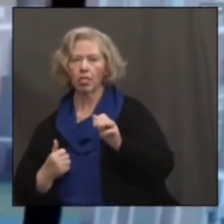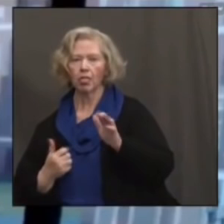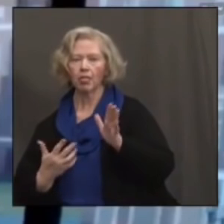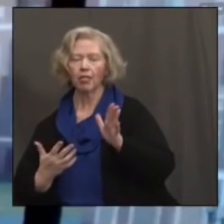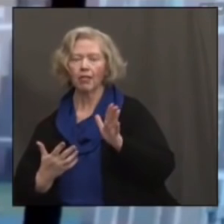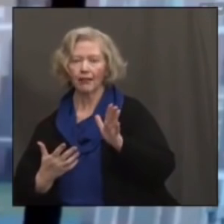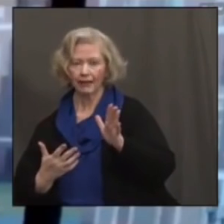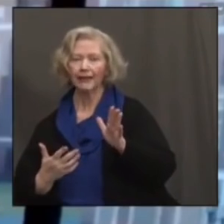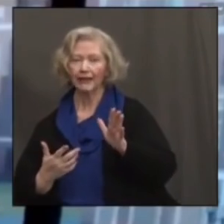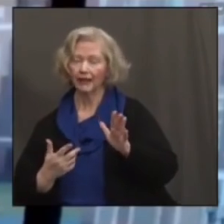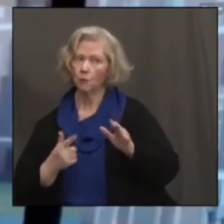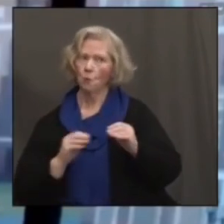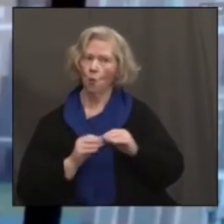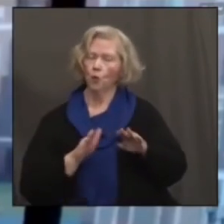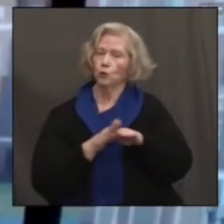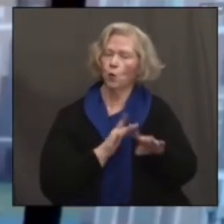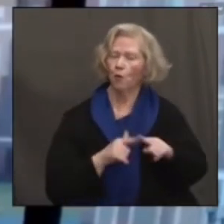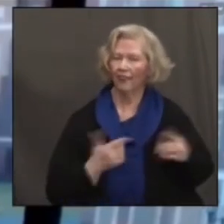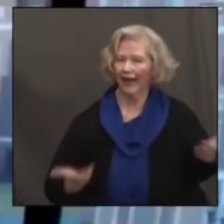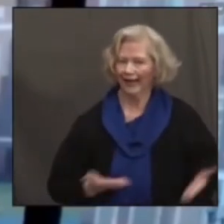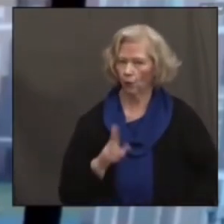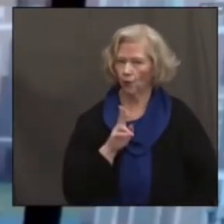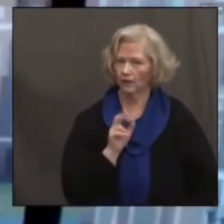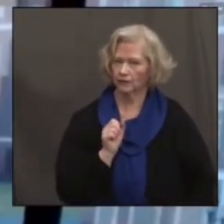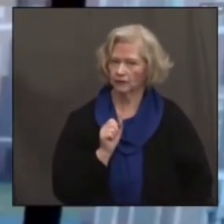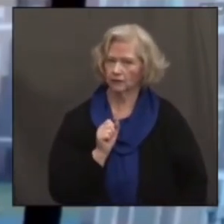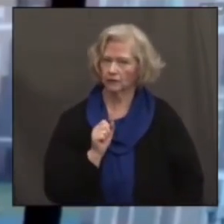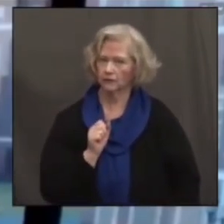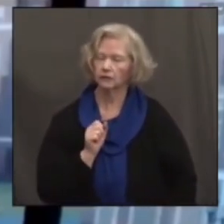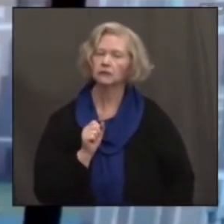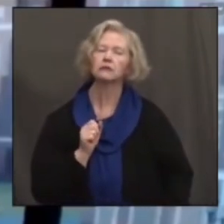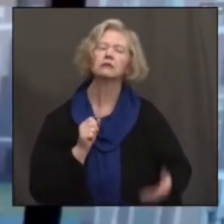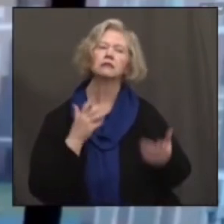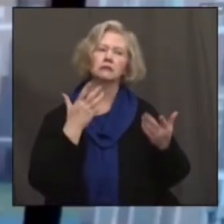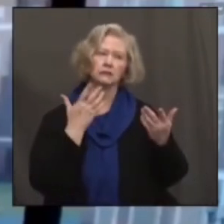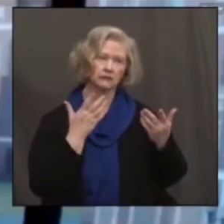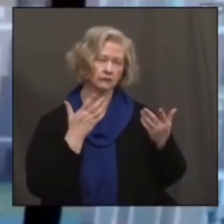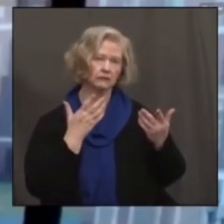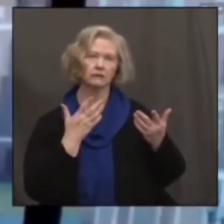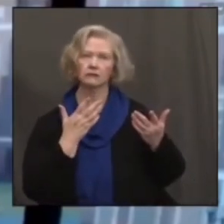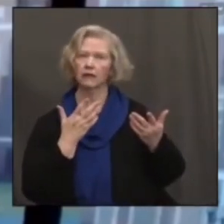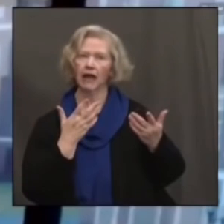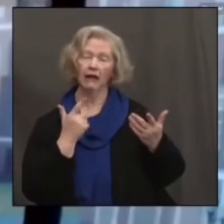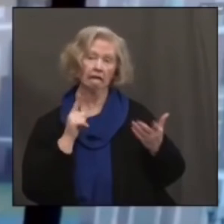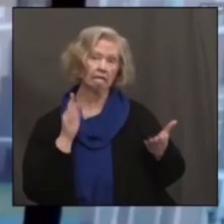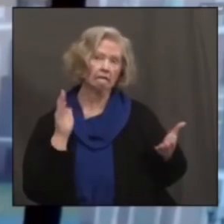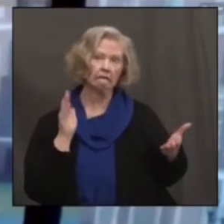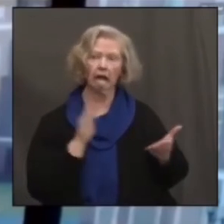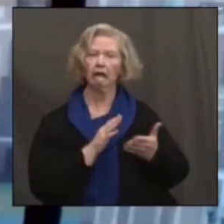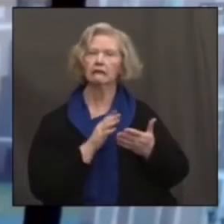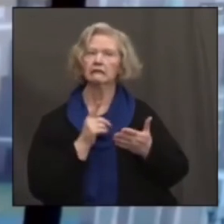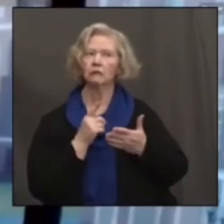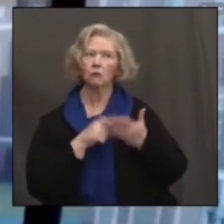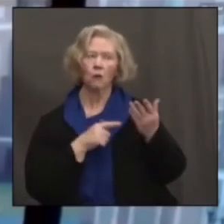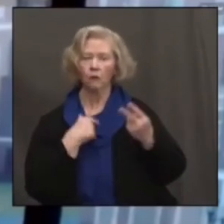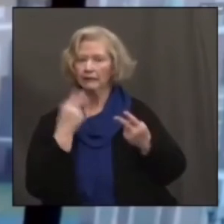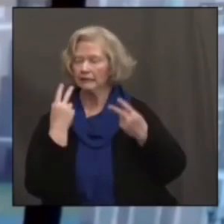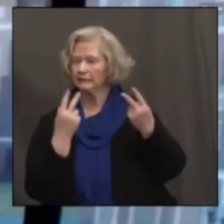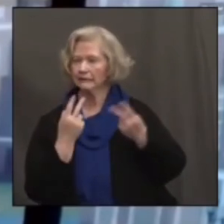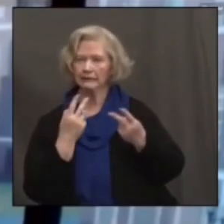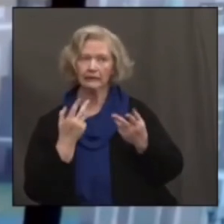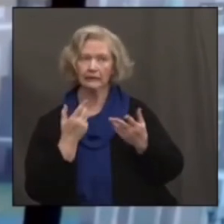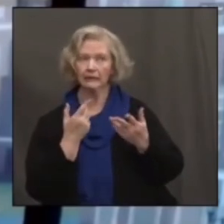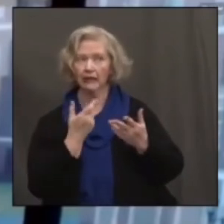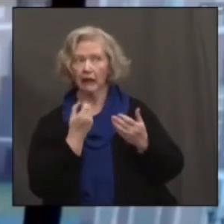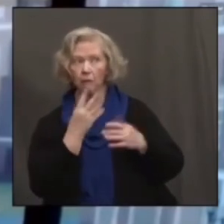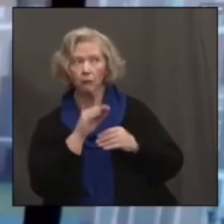than certainly what we're experiencing here in the United States and slower than, you know, much far lower than vaccination rates than what we're seeing,